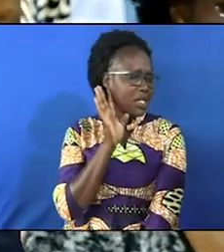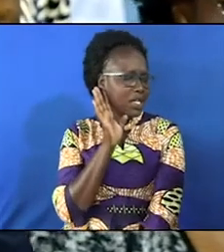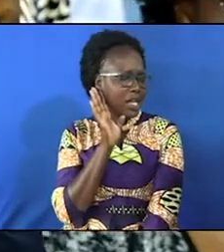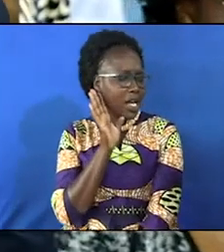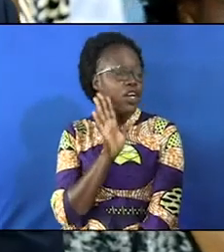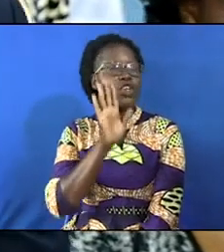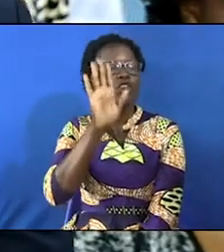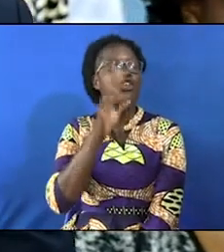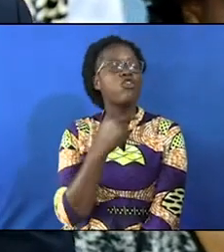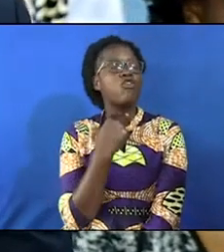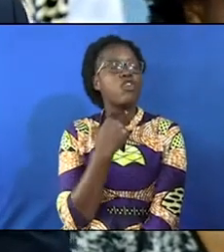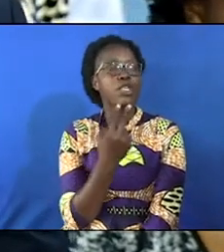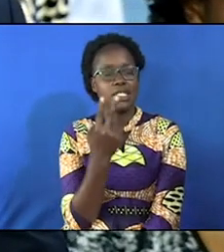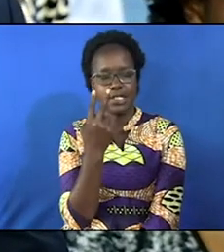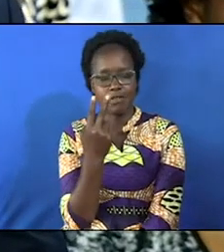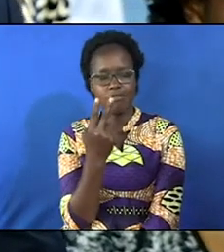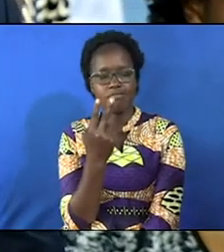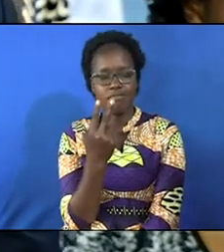your voice